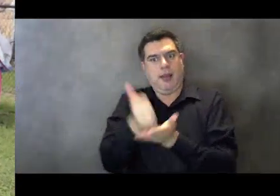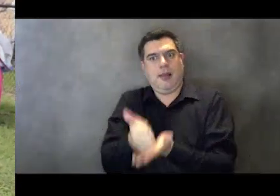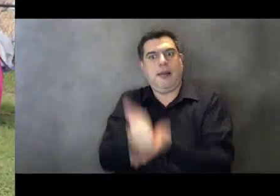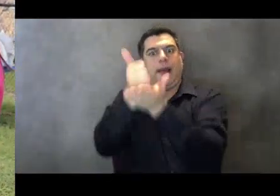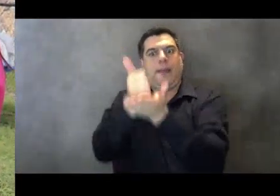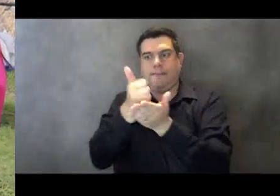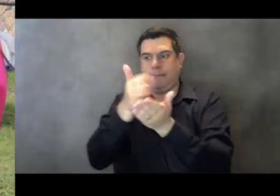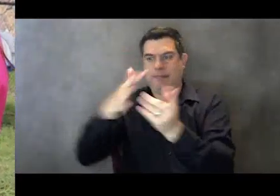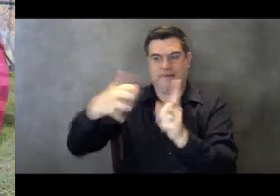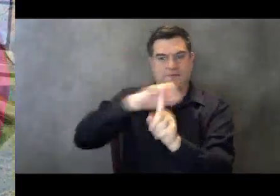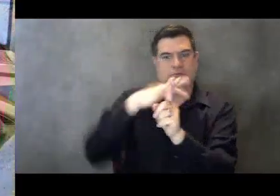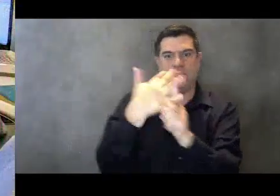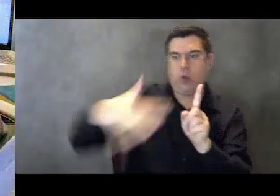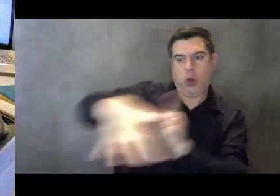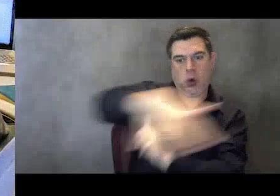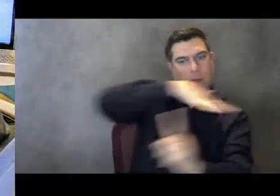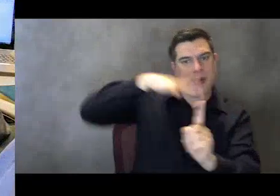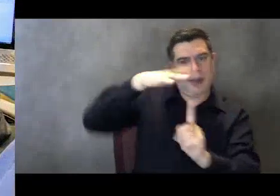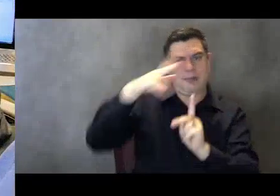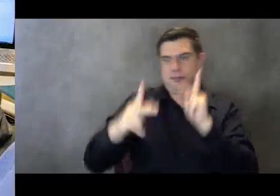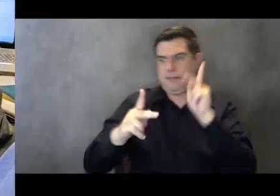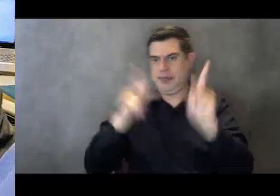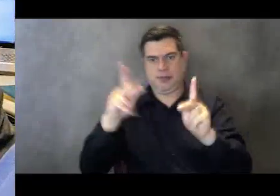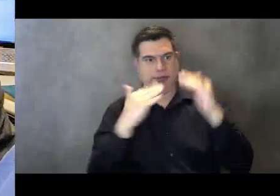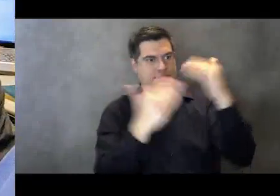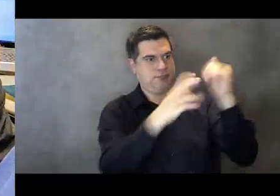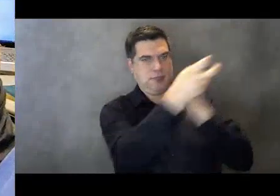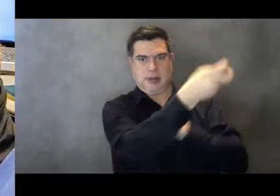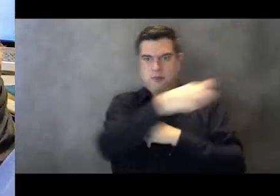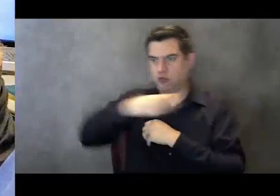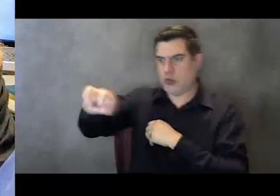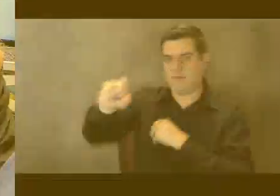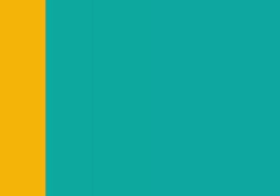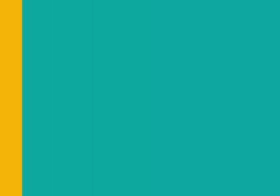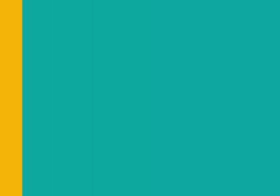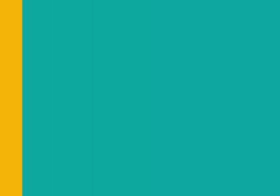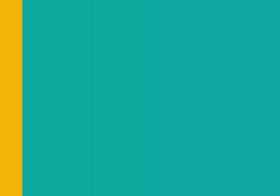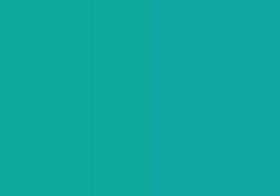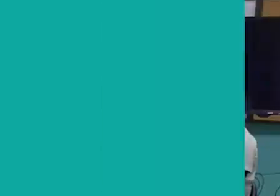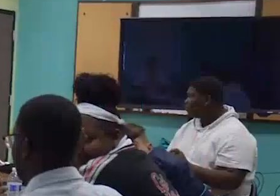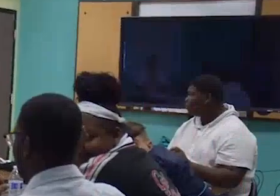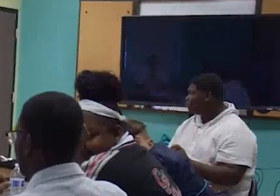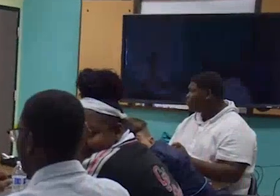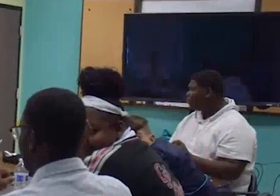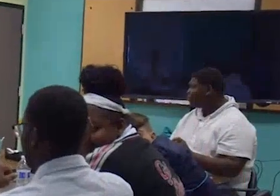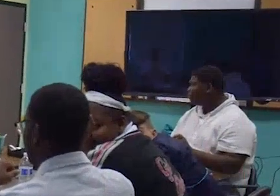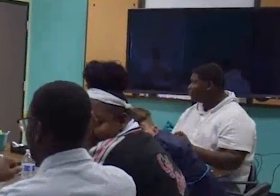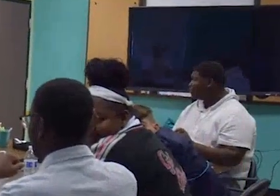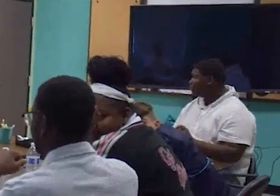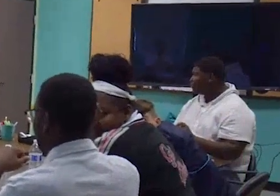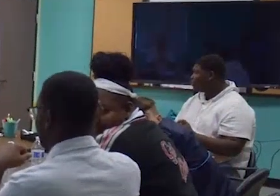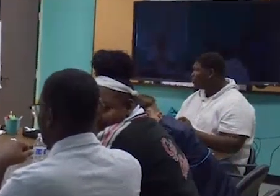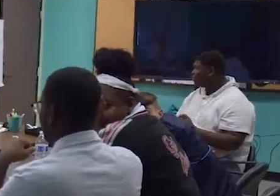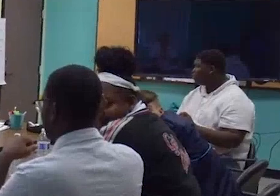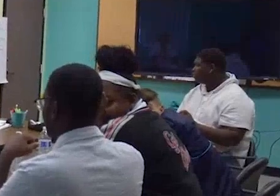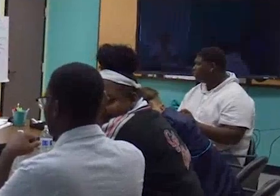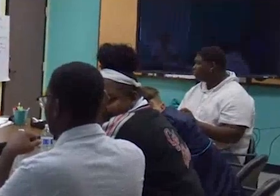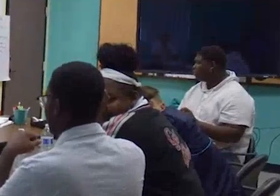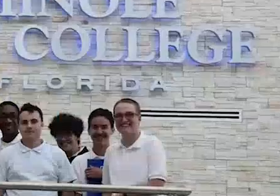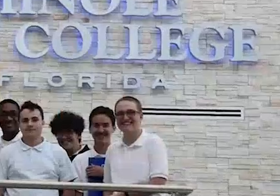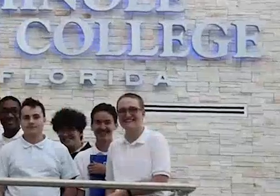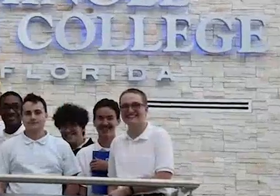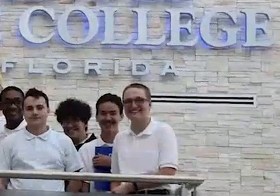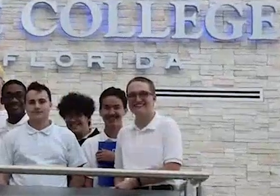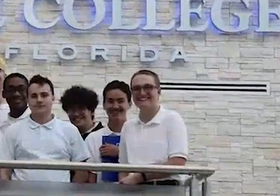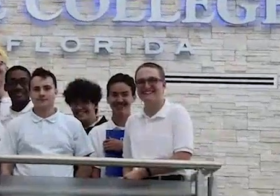restrictive environments back to private residences. CIL's Step Ahead program addresses the needs of youth